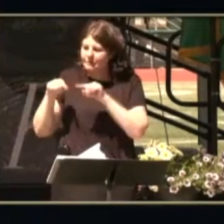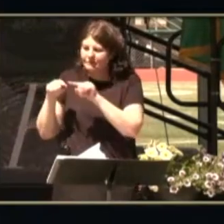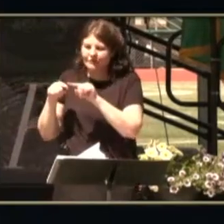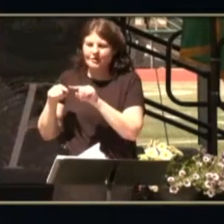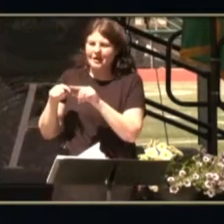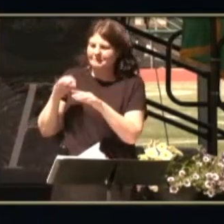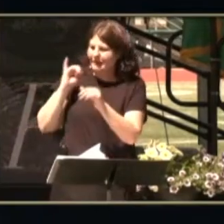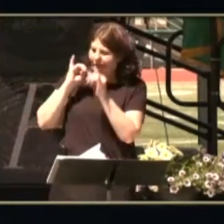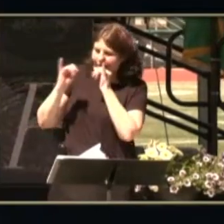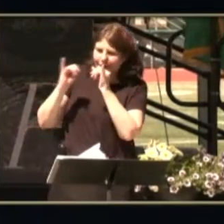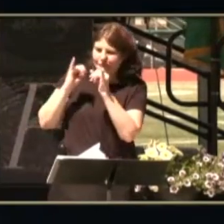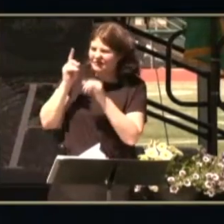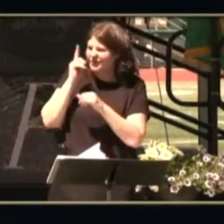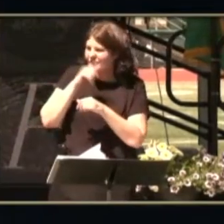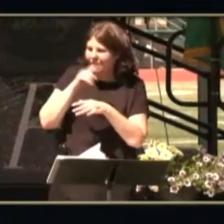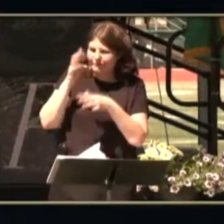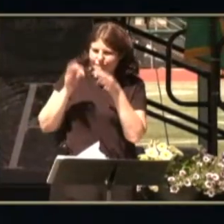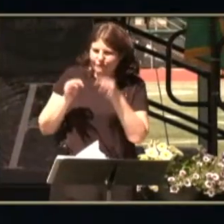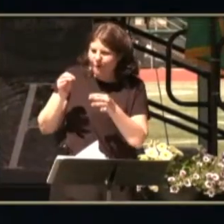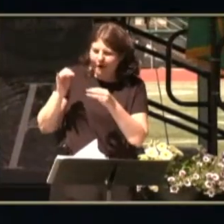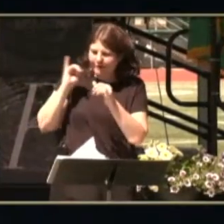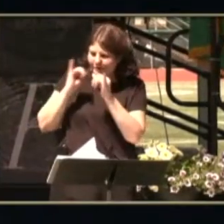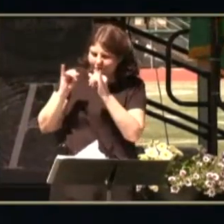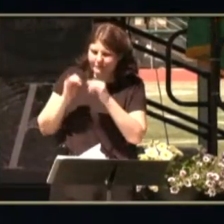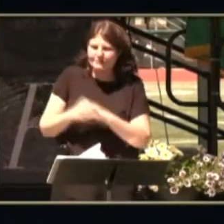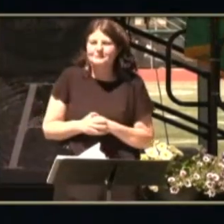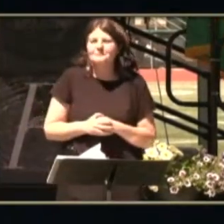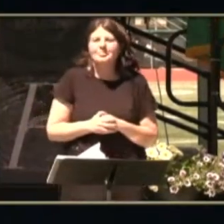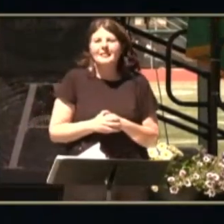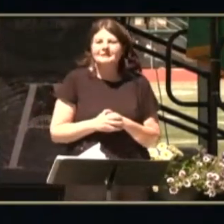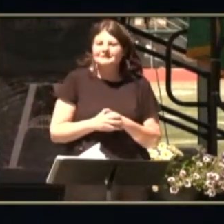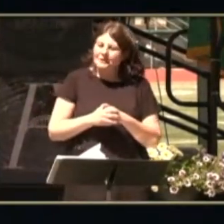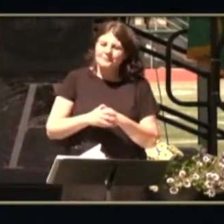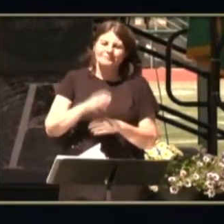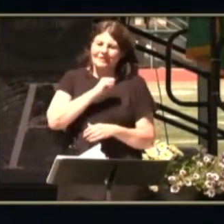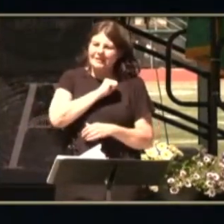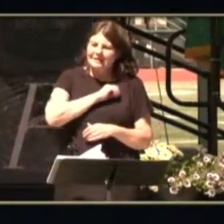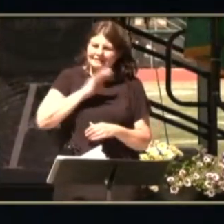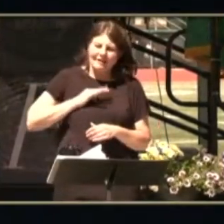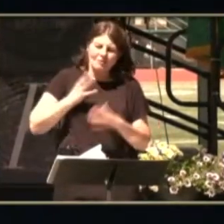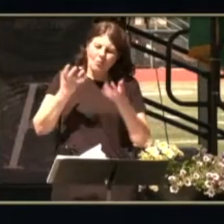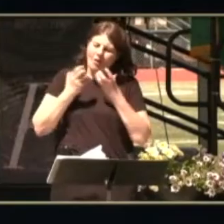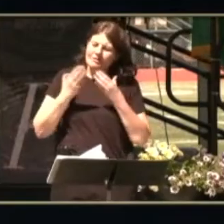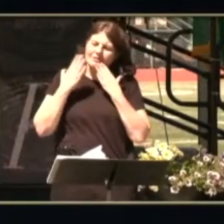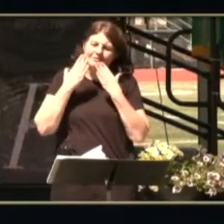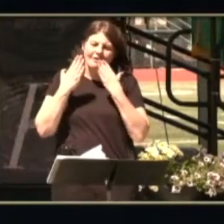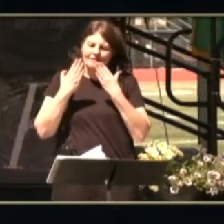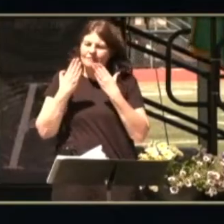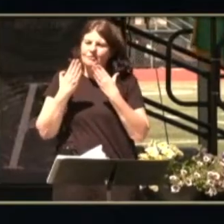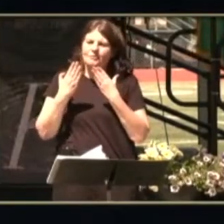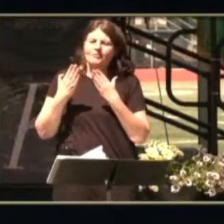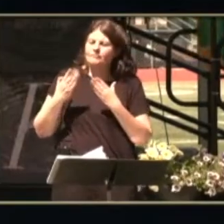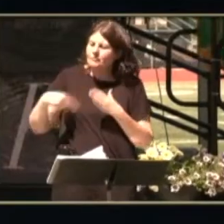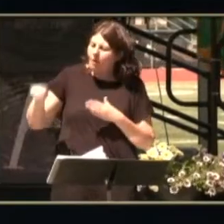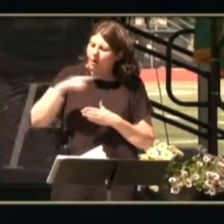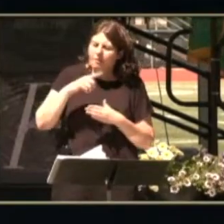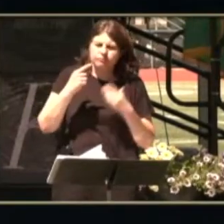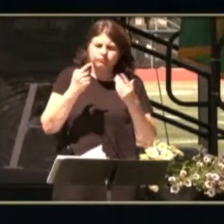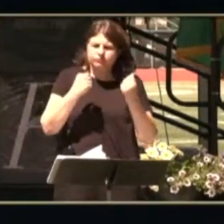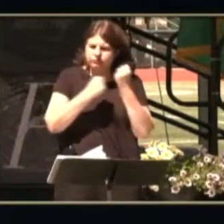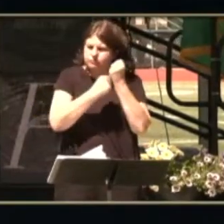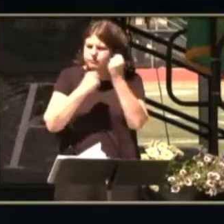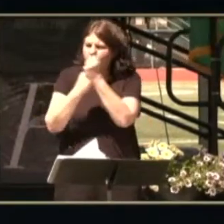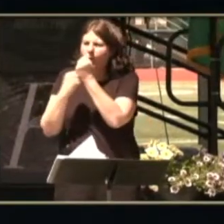and i will tell you first of all staff i just want to thank you for all you do to support these remarkable human